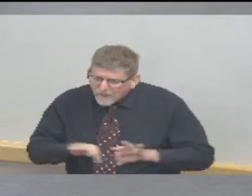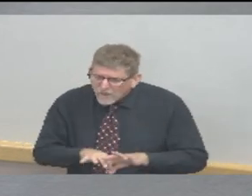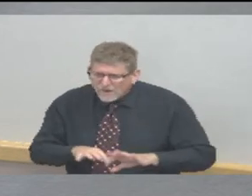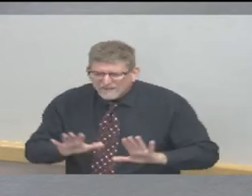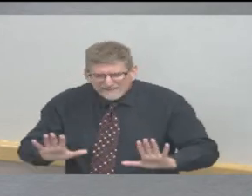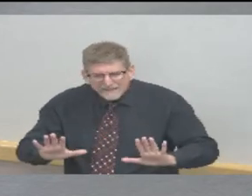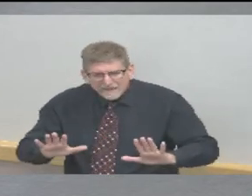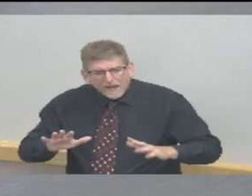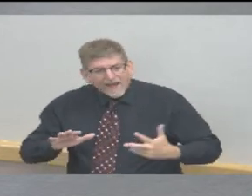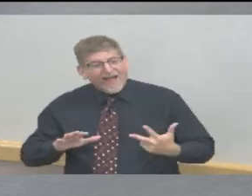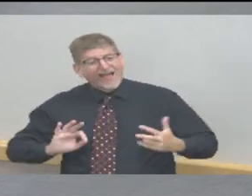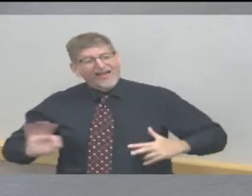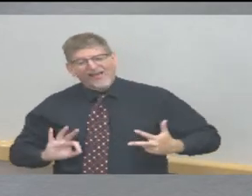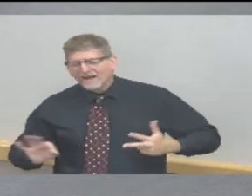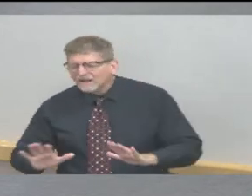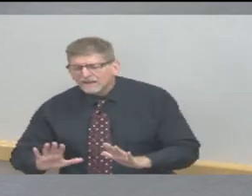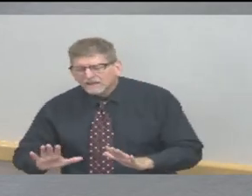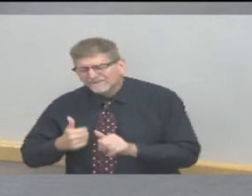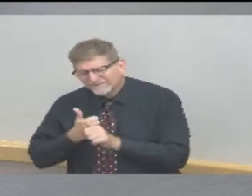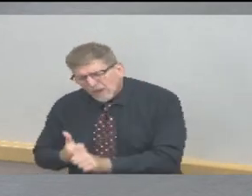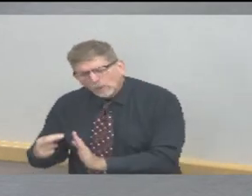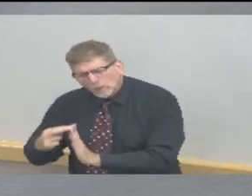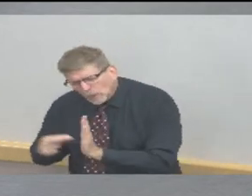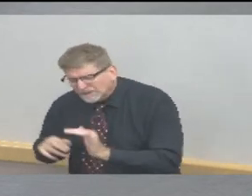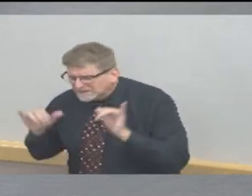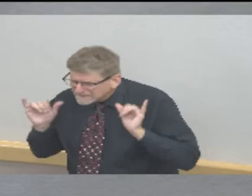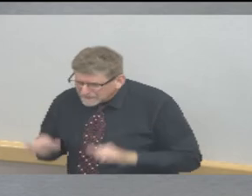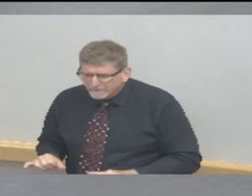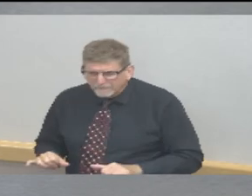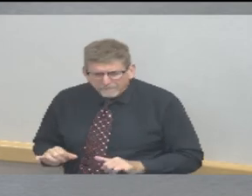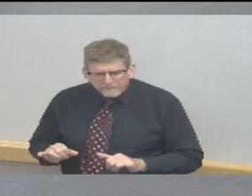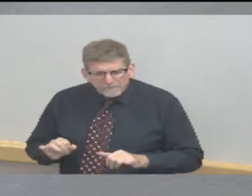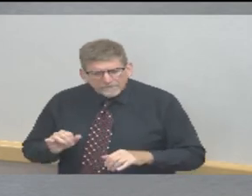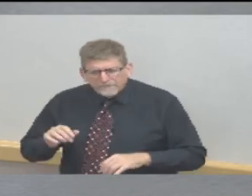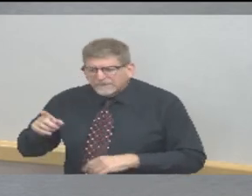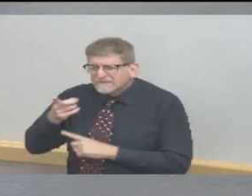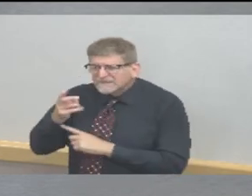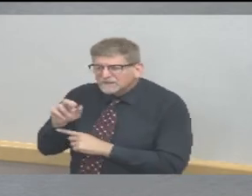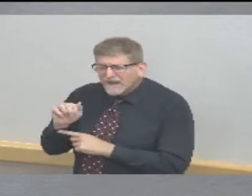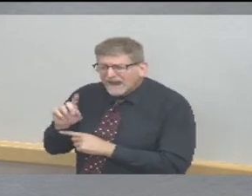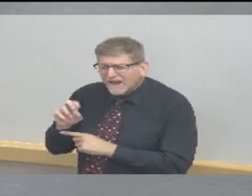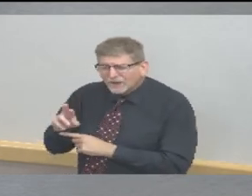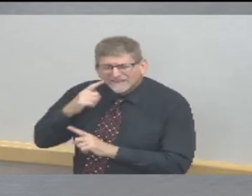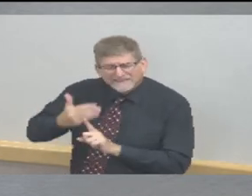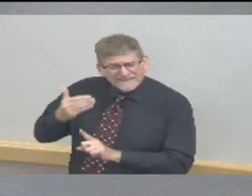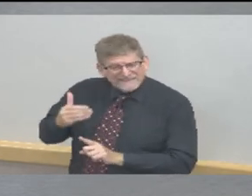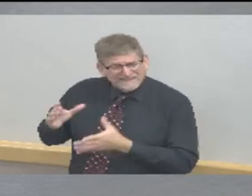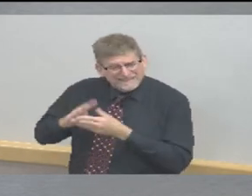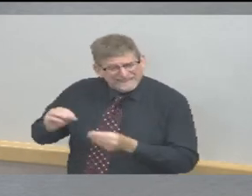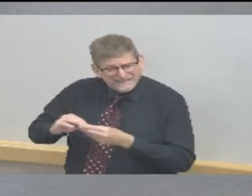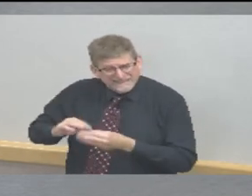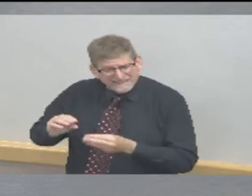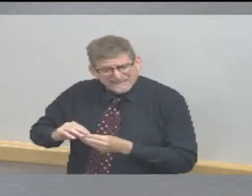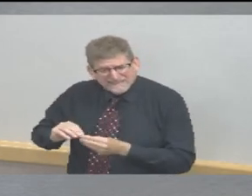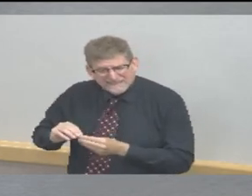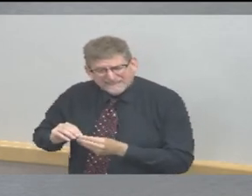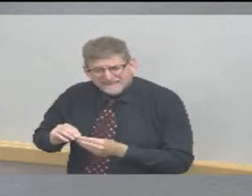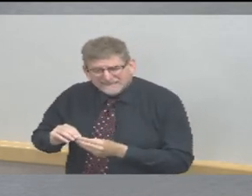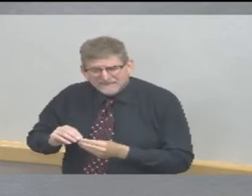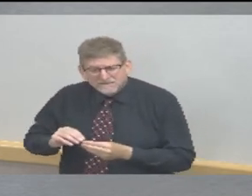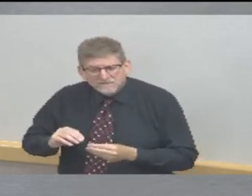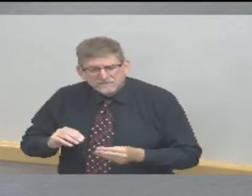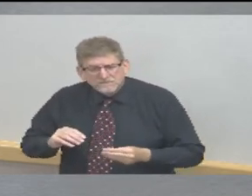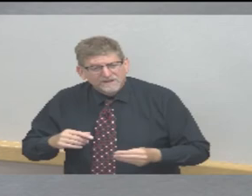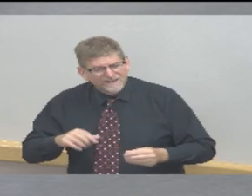plan that Dr. Adler just described if you're if you're going to host a gathering over